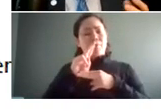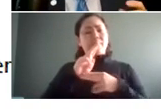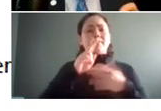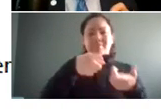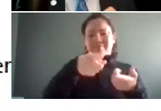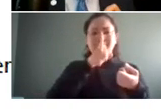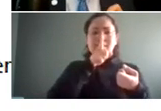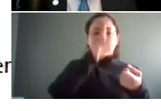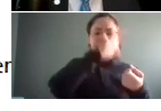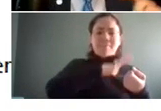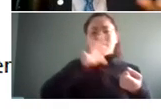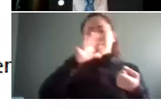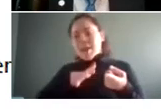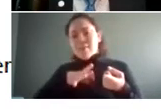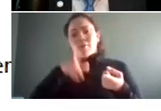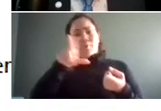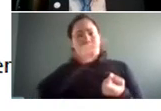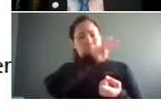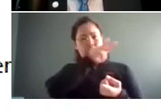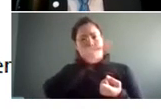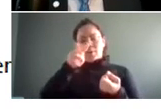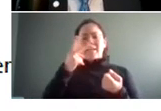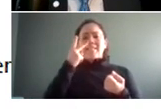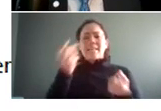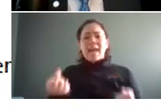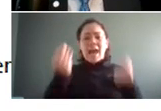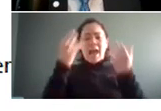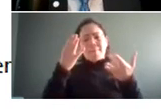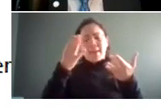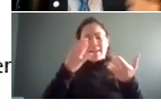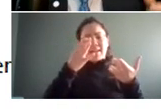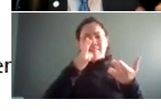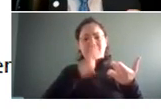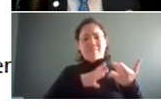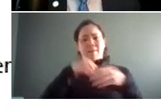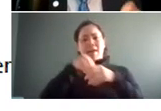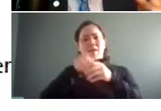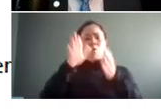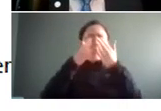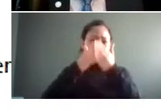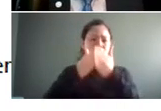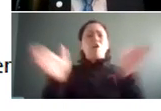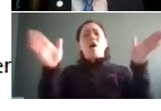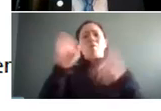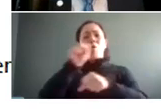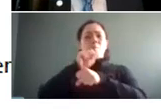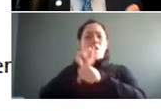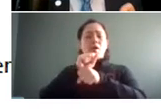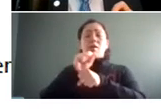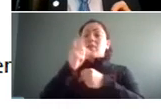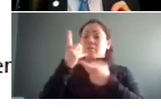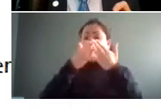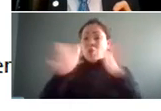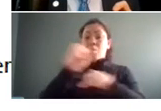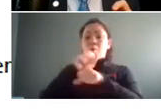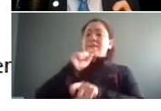what you would do is you would look at how many females make up your workforce and this example would be 30 percent and then